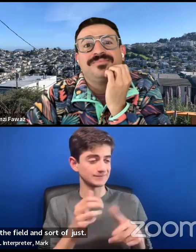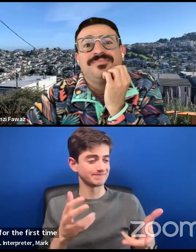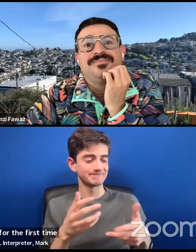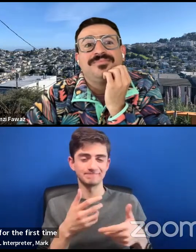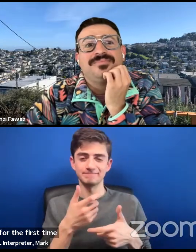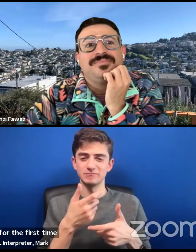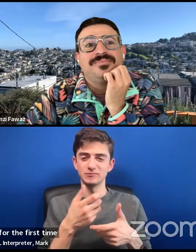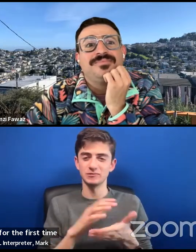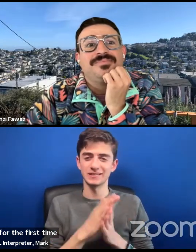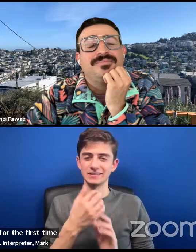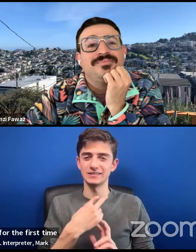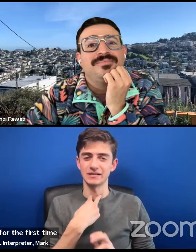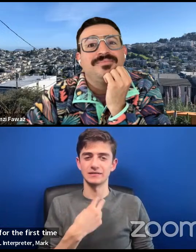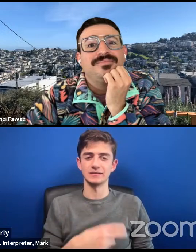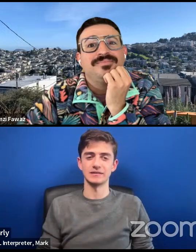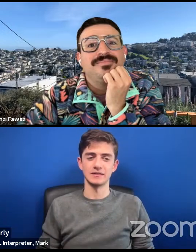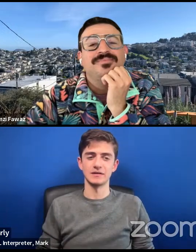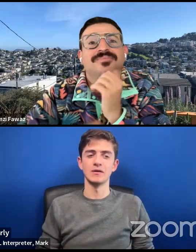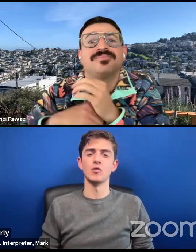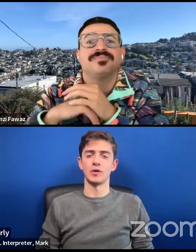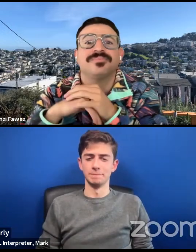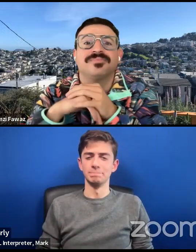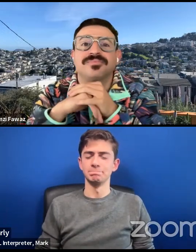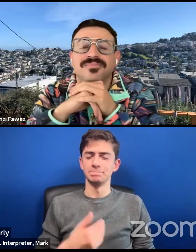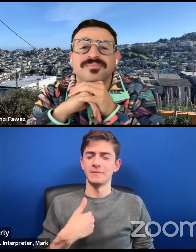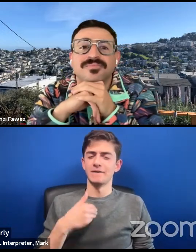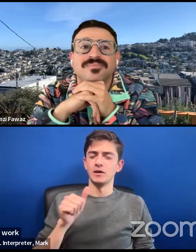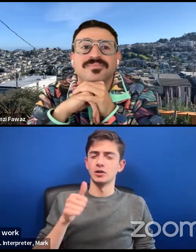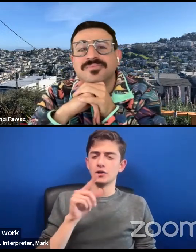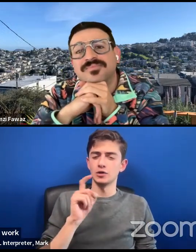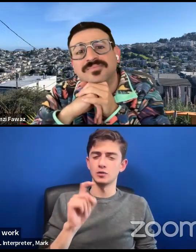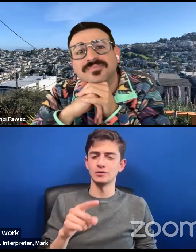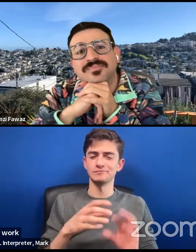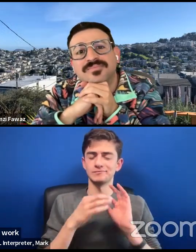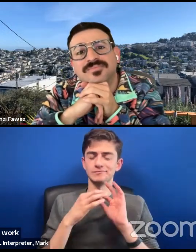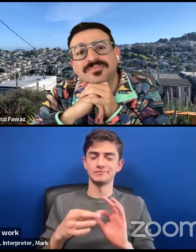Let me ask another class question. Um,